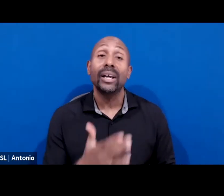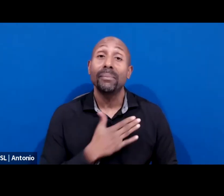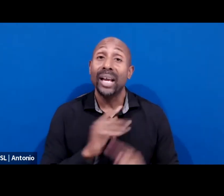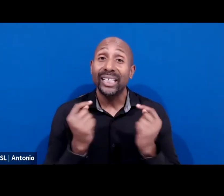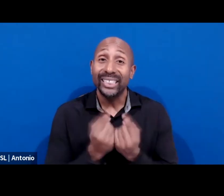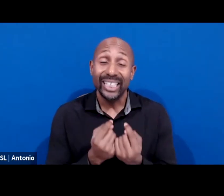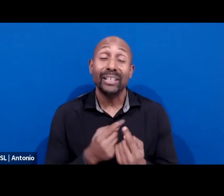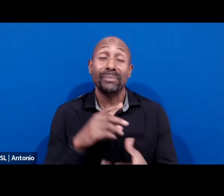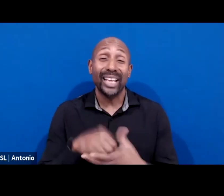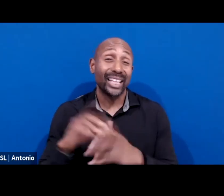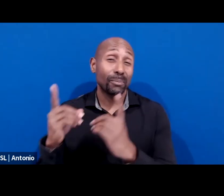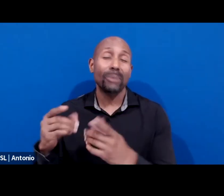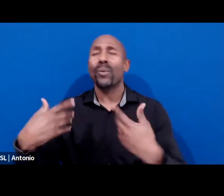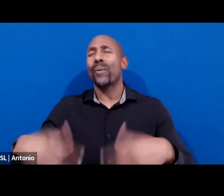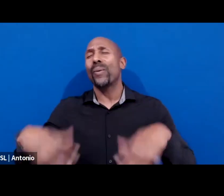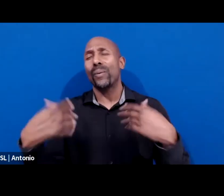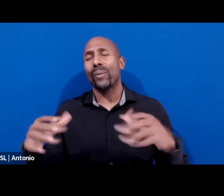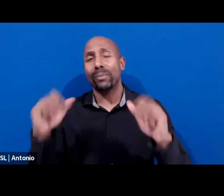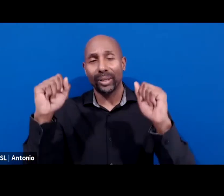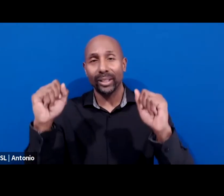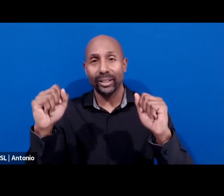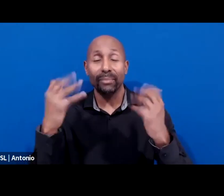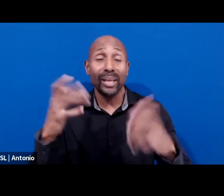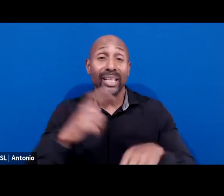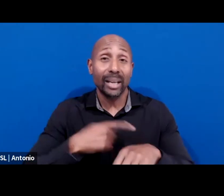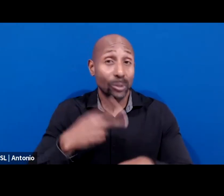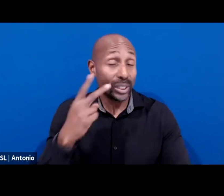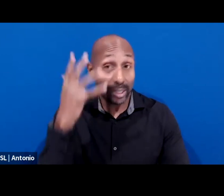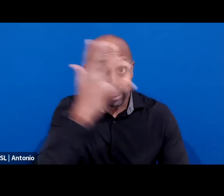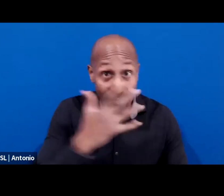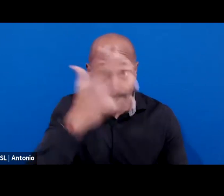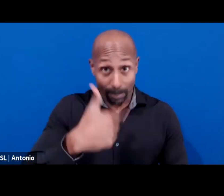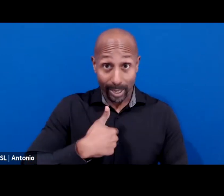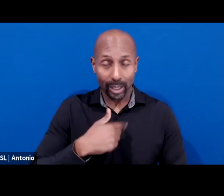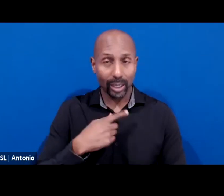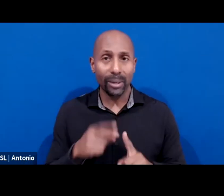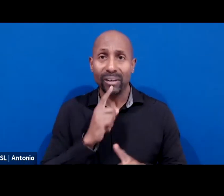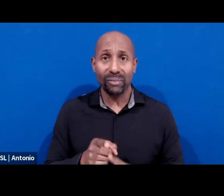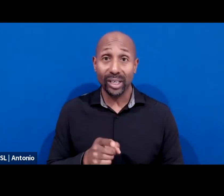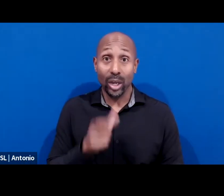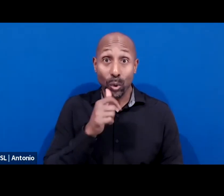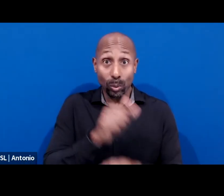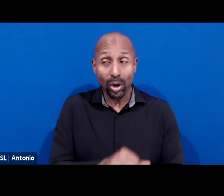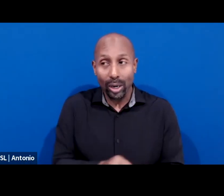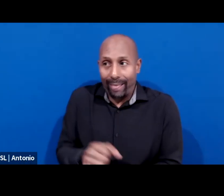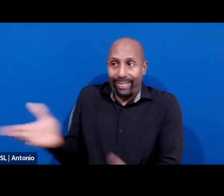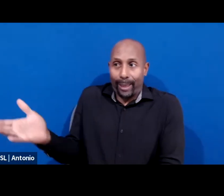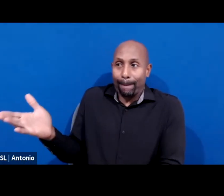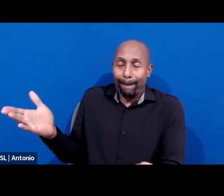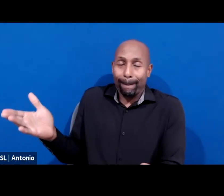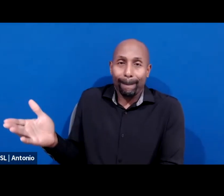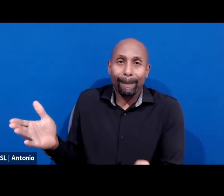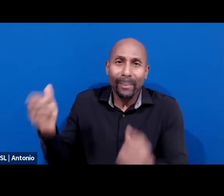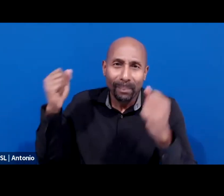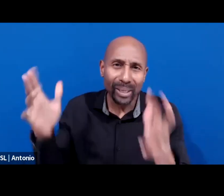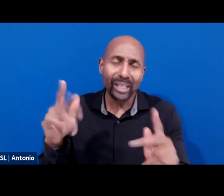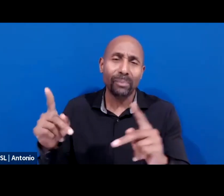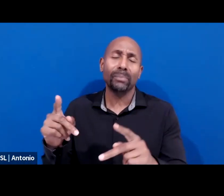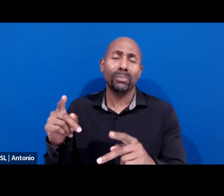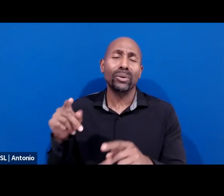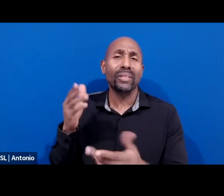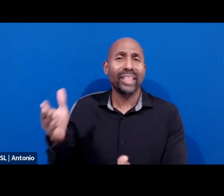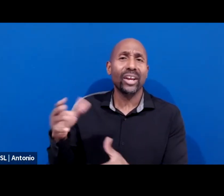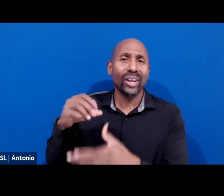at the department. You a lot of times you just see my face, but look, it's their work. There's thousands of people at the department that are serving